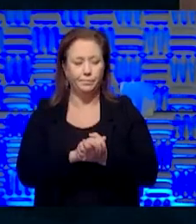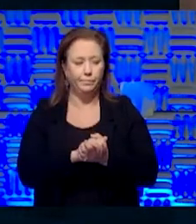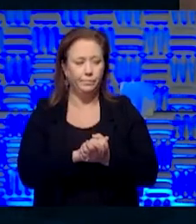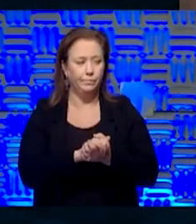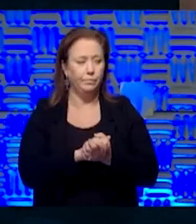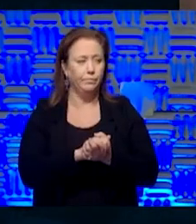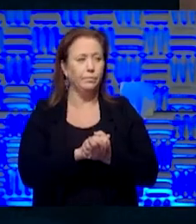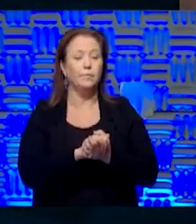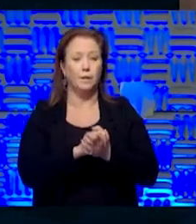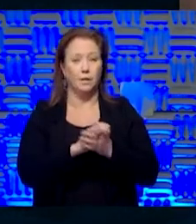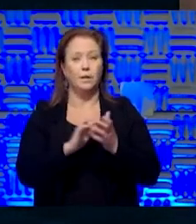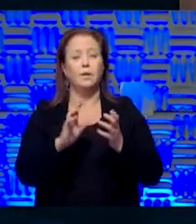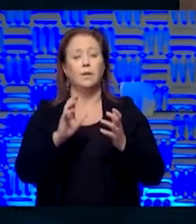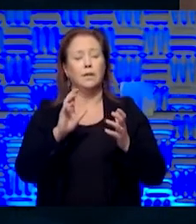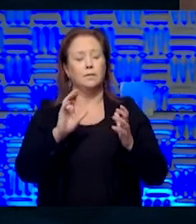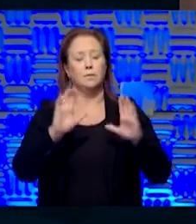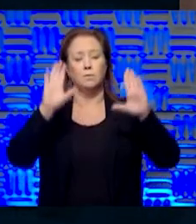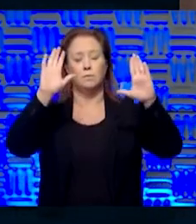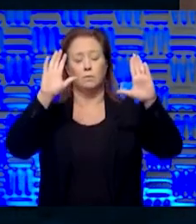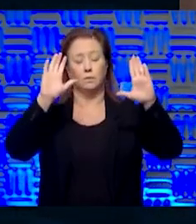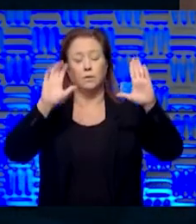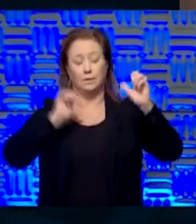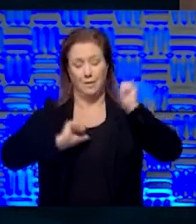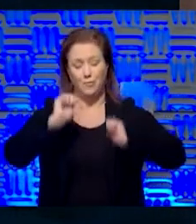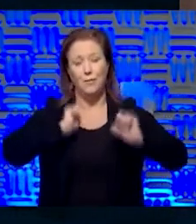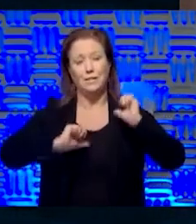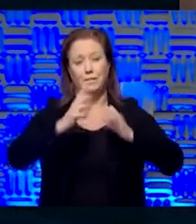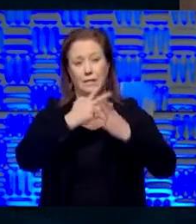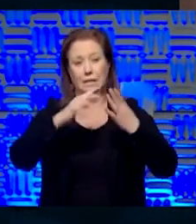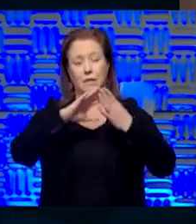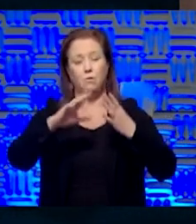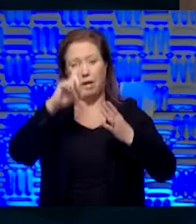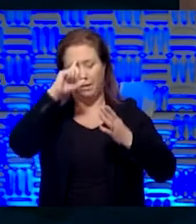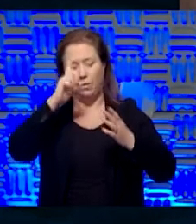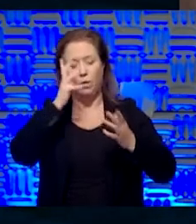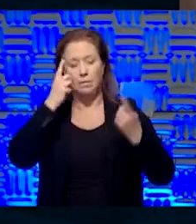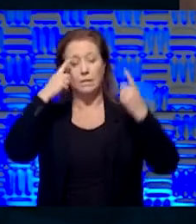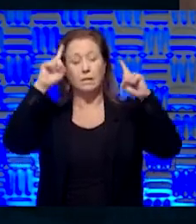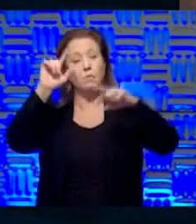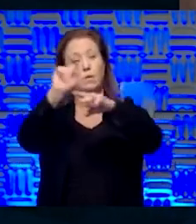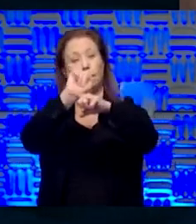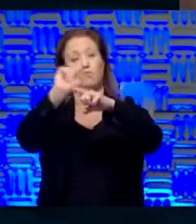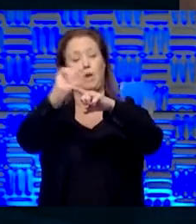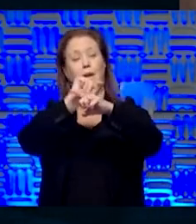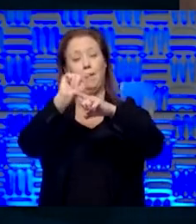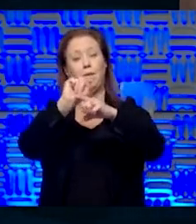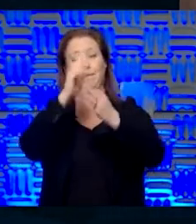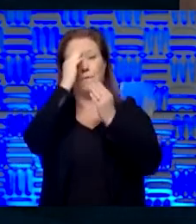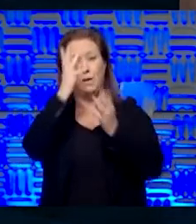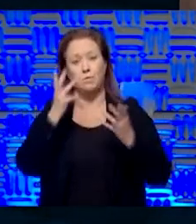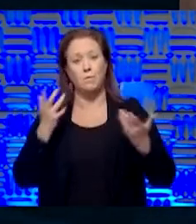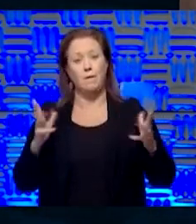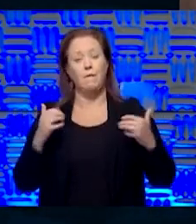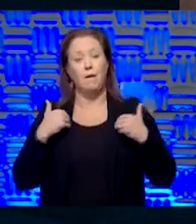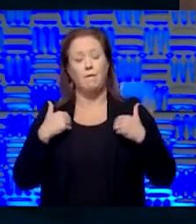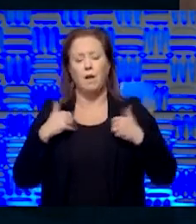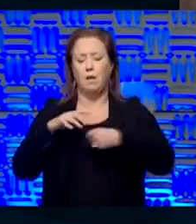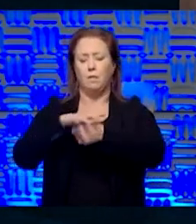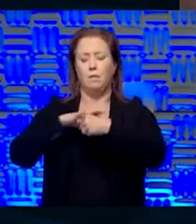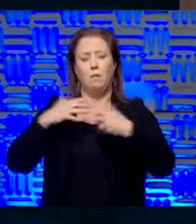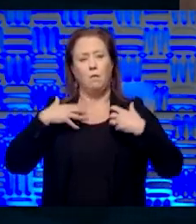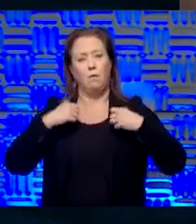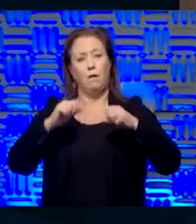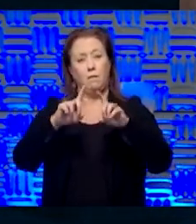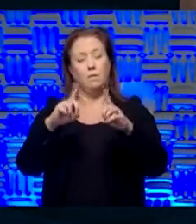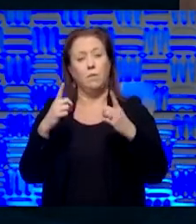Well, it's an aggressive schedule, but I think we'll get there. We certainly have the training materials and the local health departments.